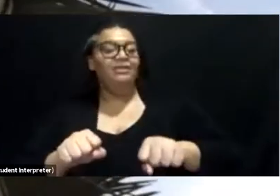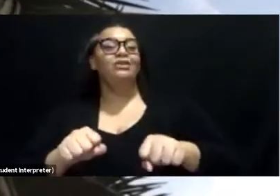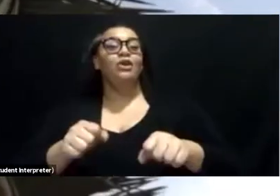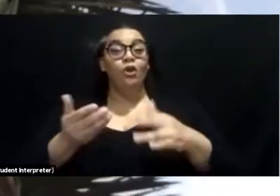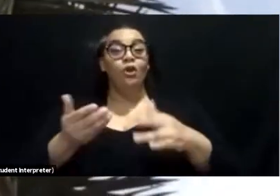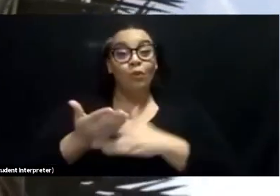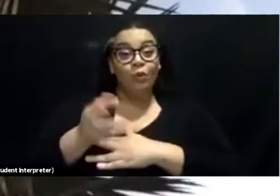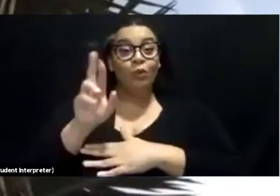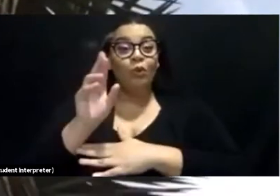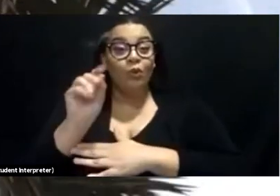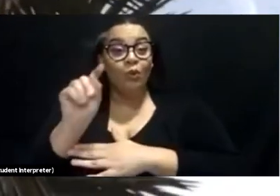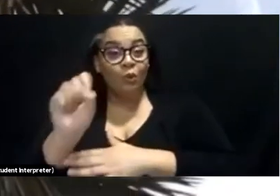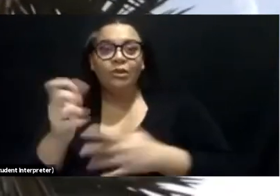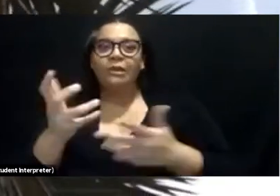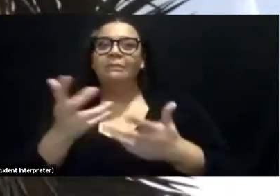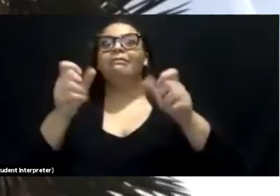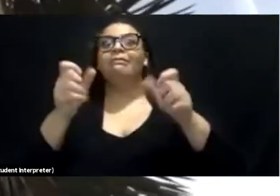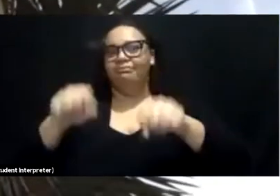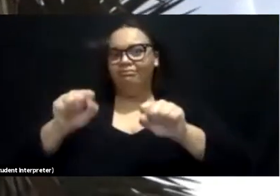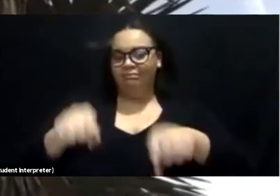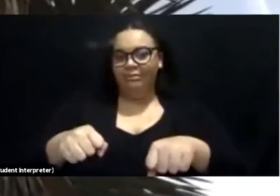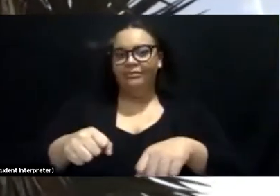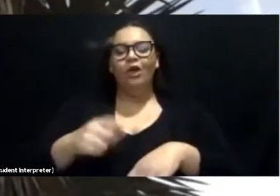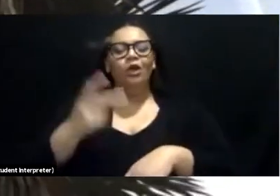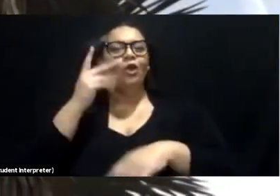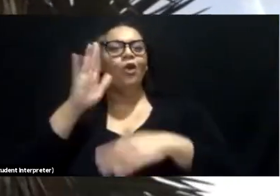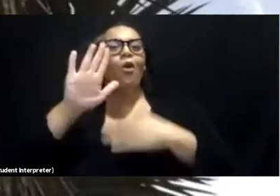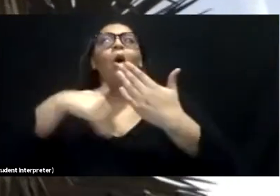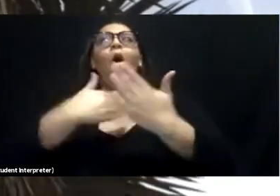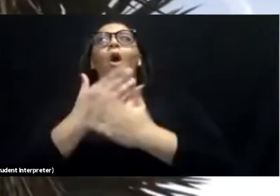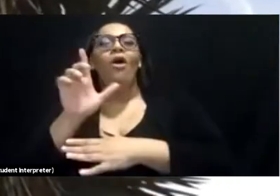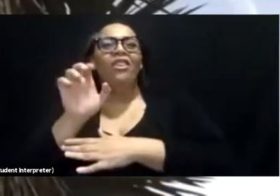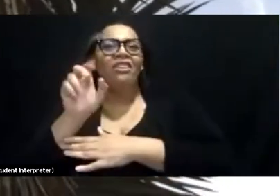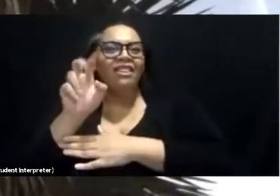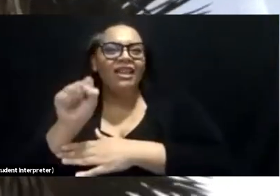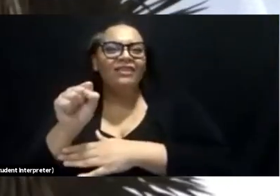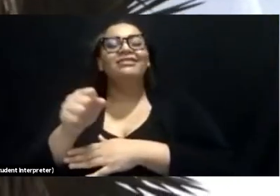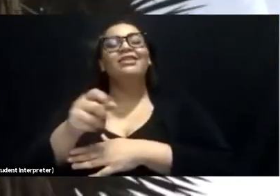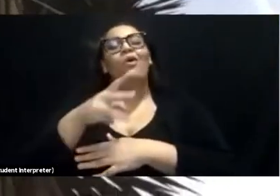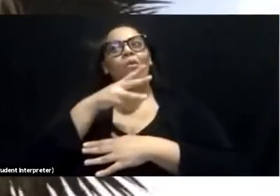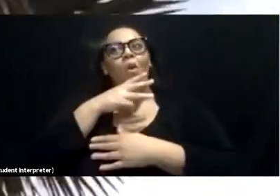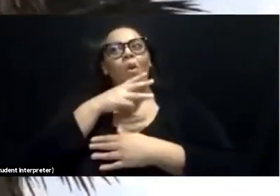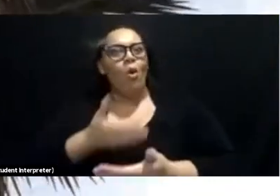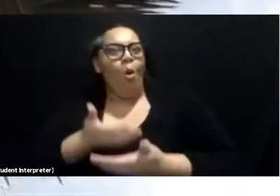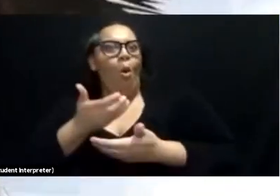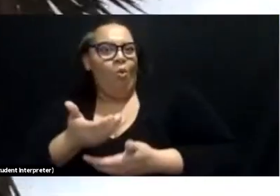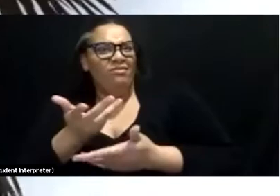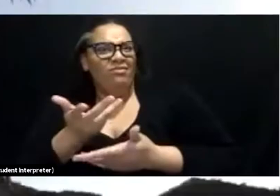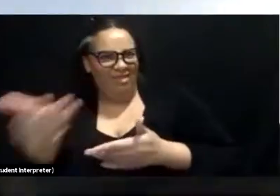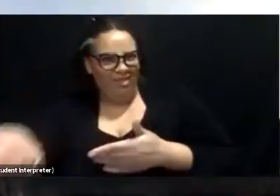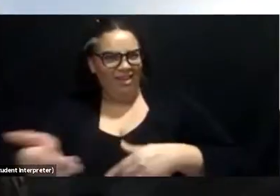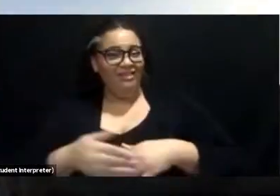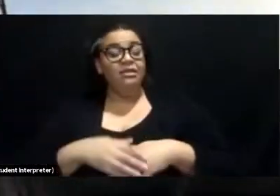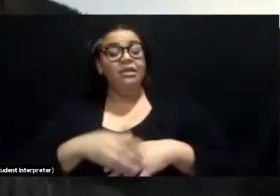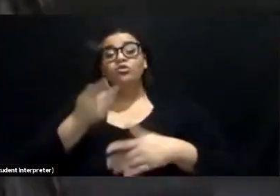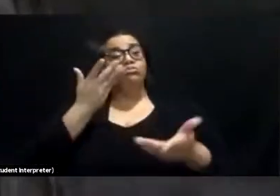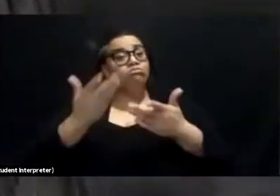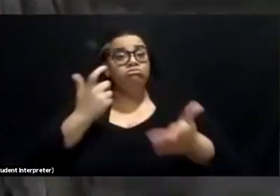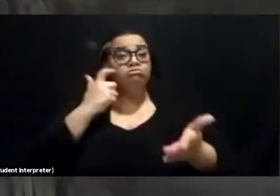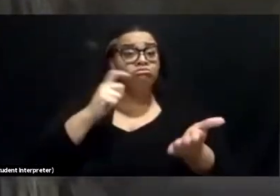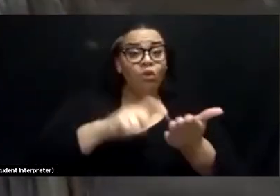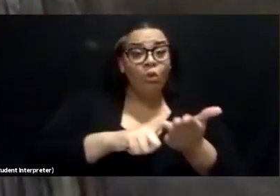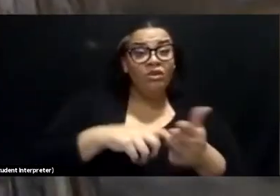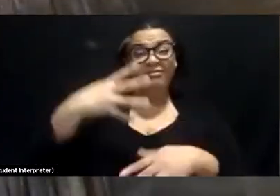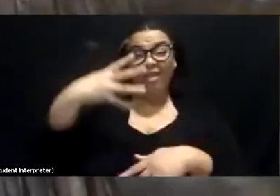leaves as well. Look at all those leaves. They're just water capturing mechanisms. And then you can probably notice the outside